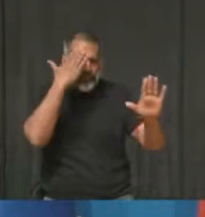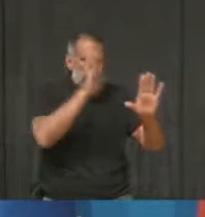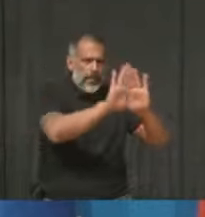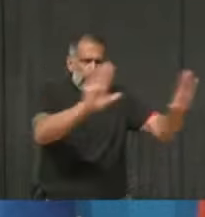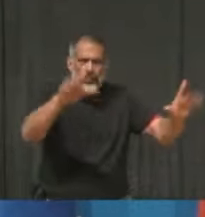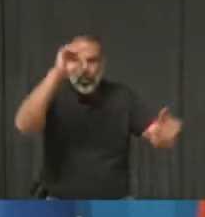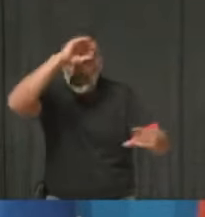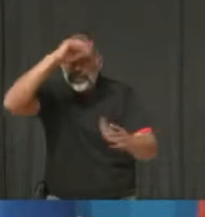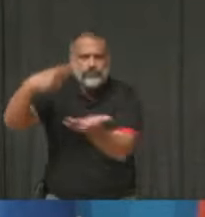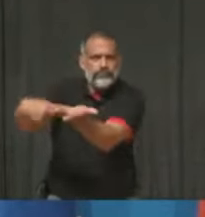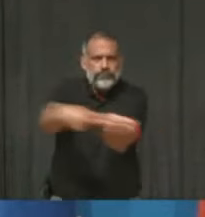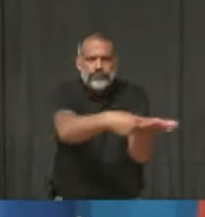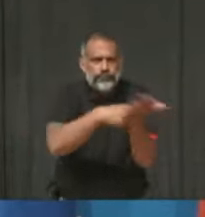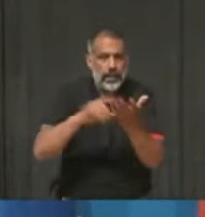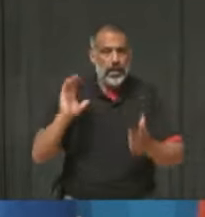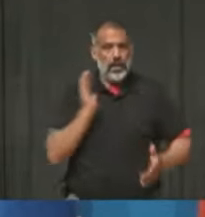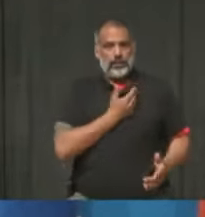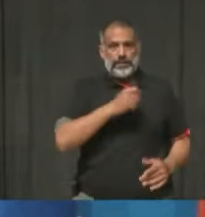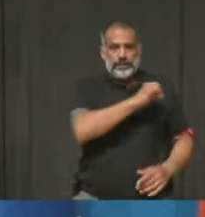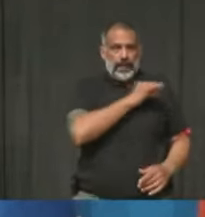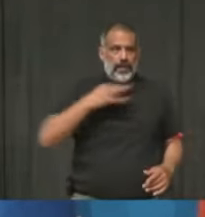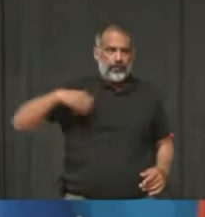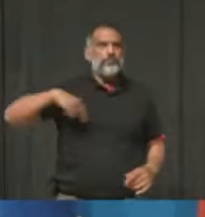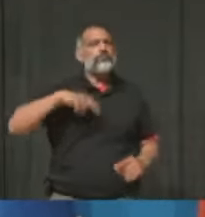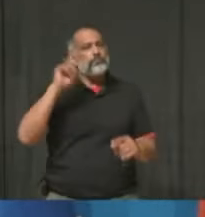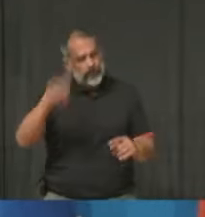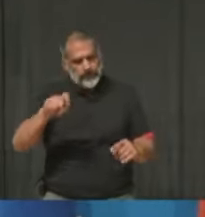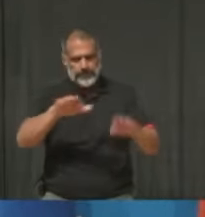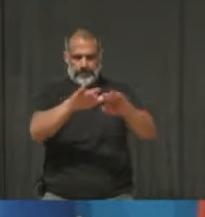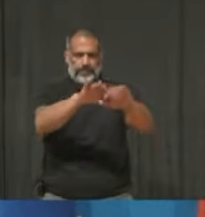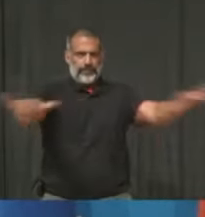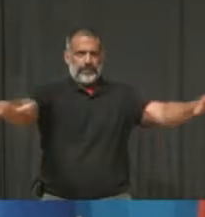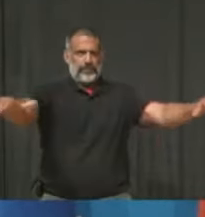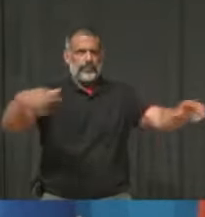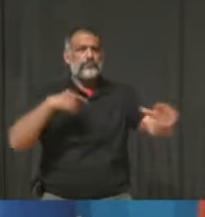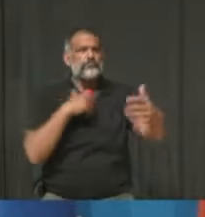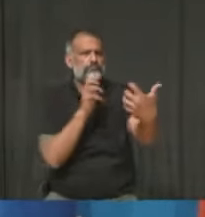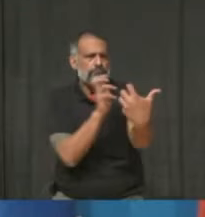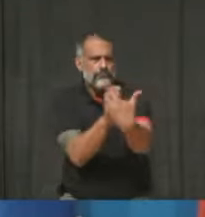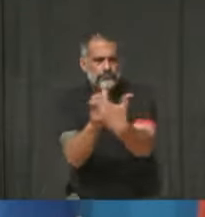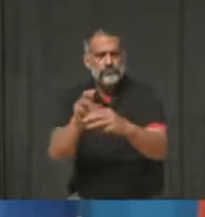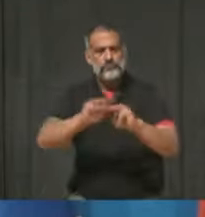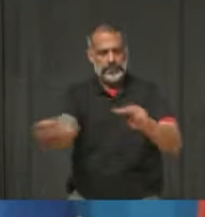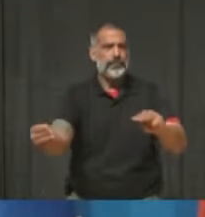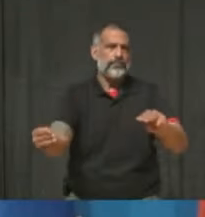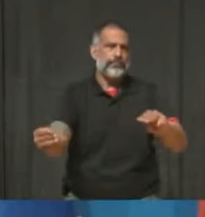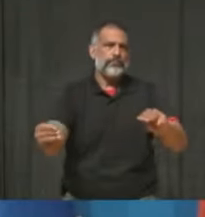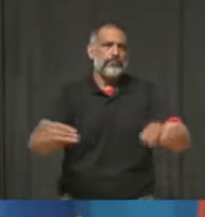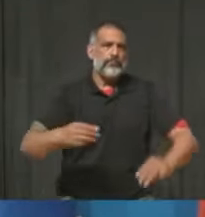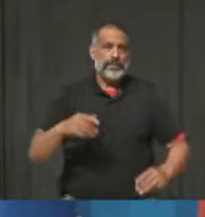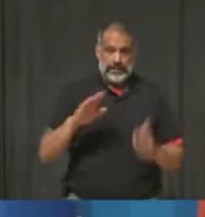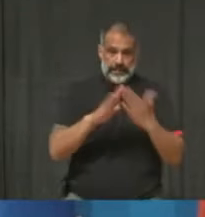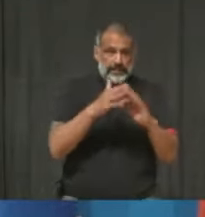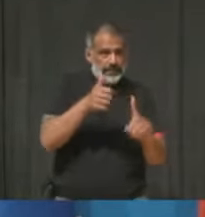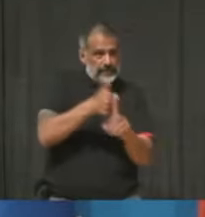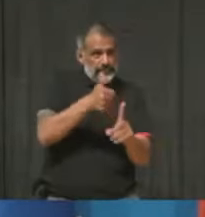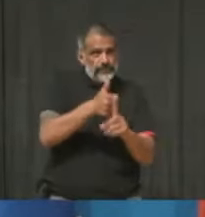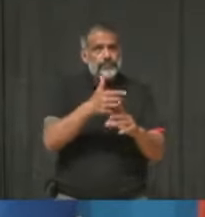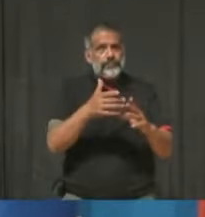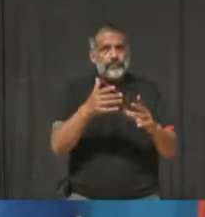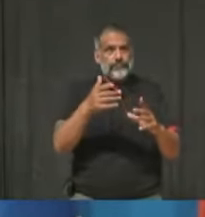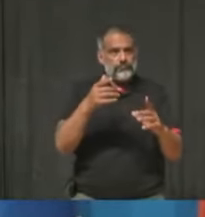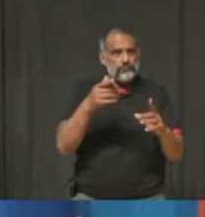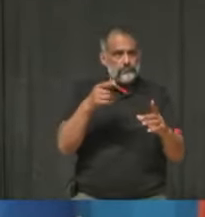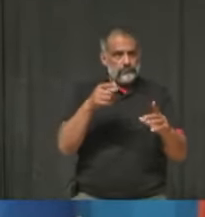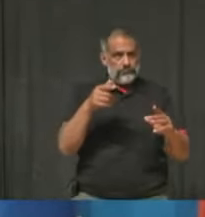that our staff should reflect the diversity that is our city, that it should be a microcosm of our city, and we understand that we do have